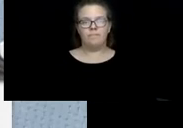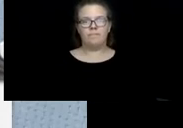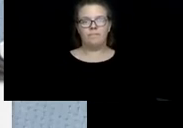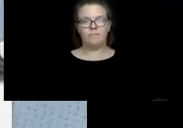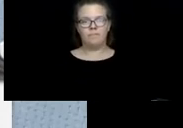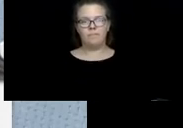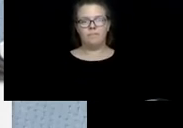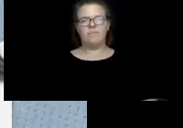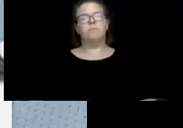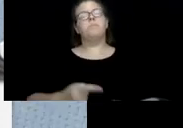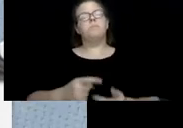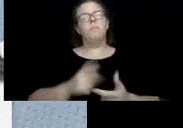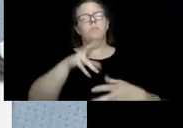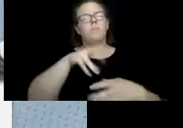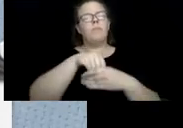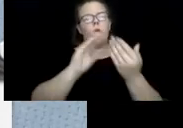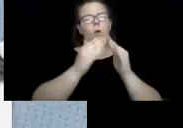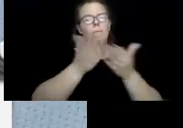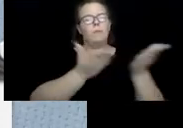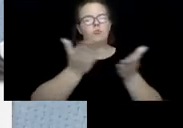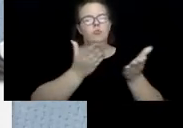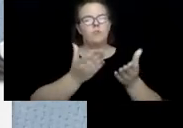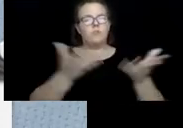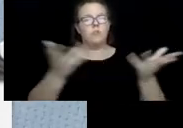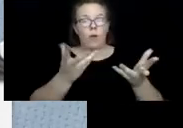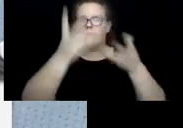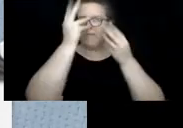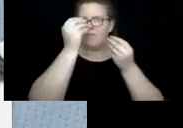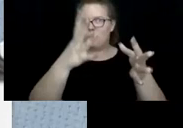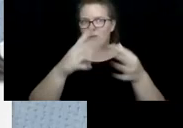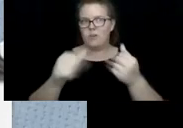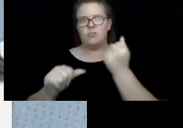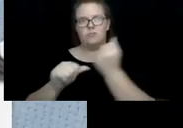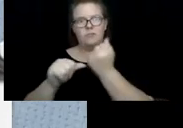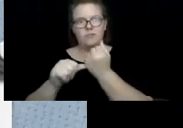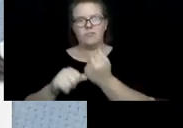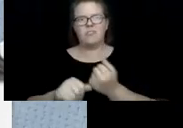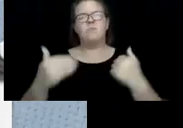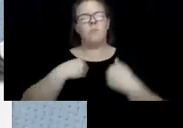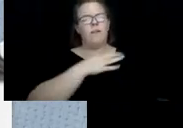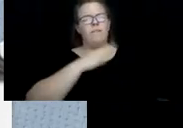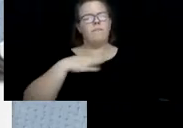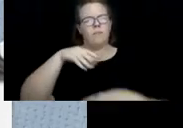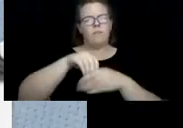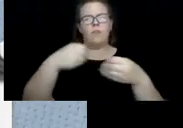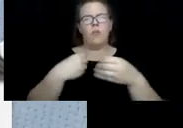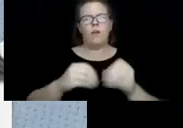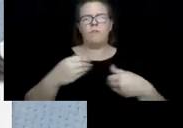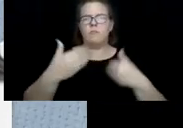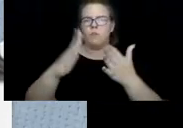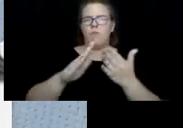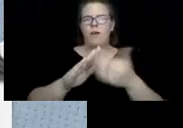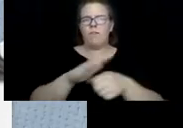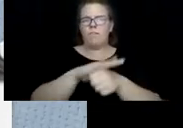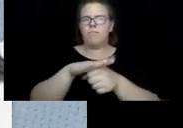Part of Community Services is information and assistance. We have staffing in the office to provide county residents and